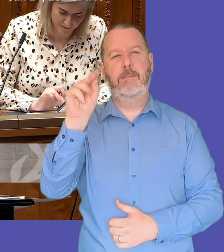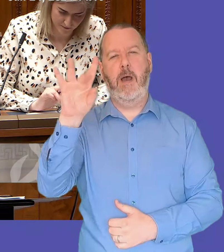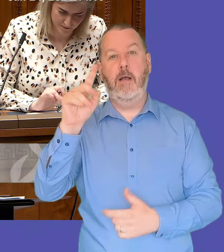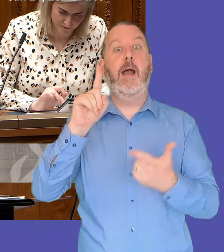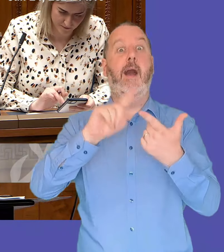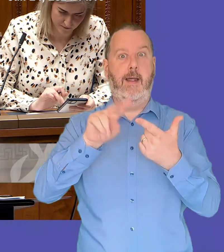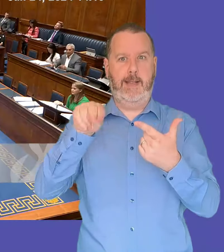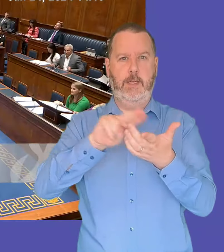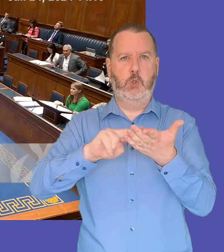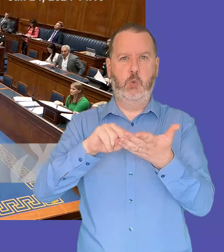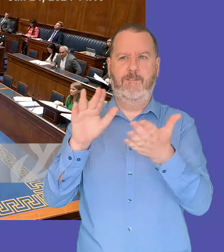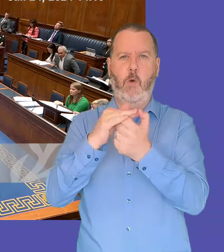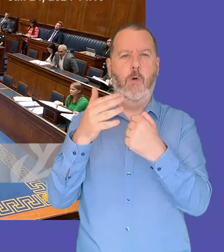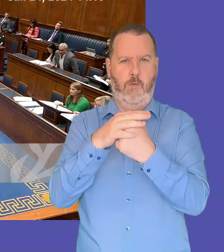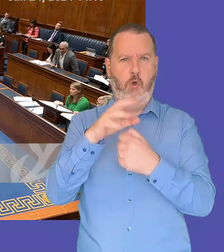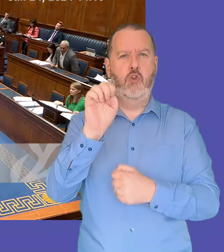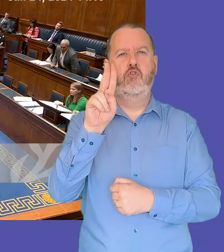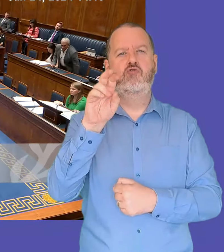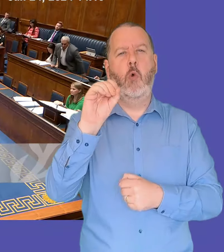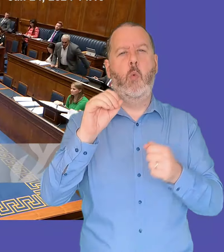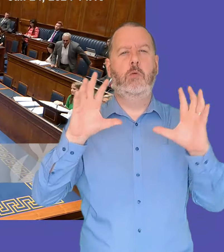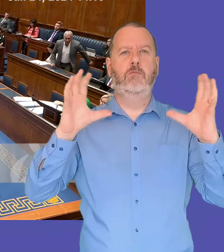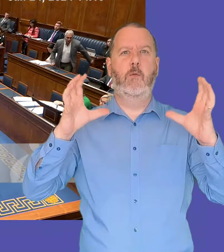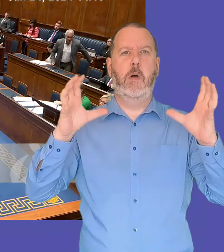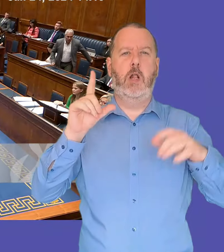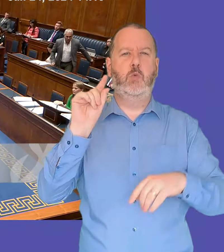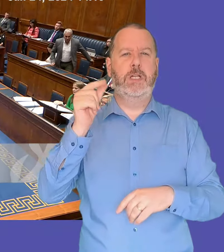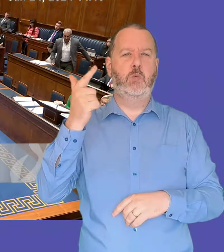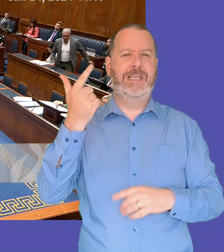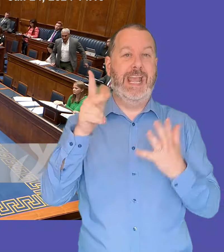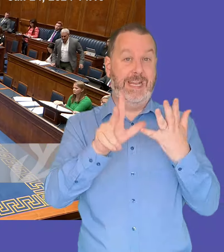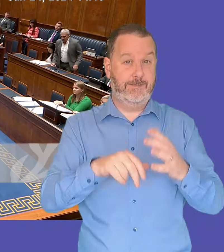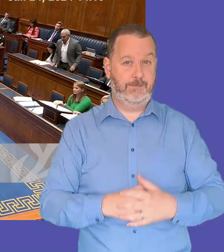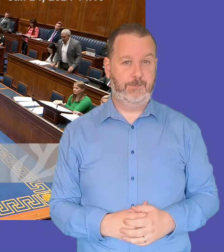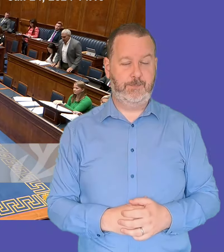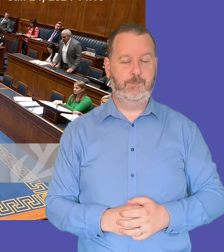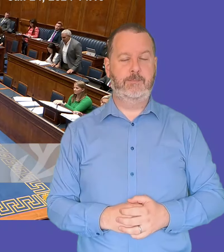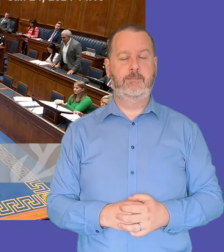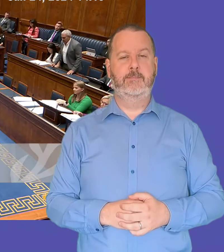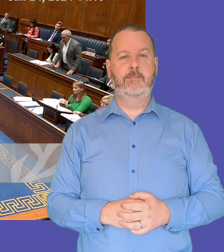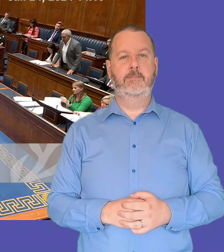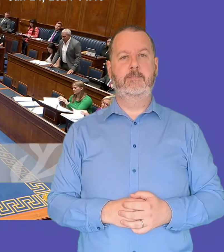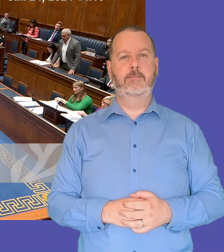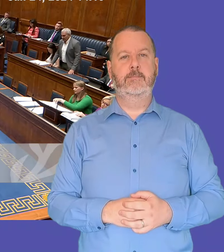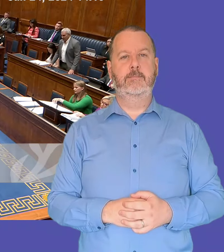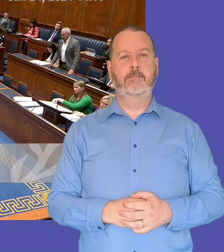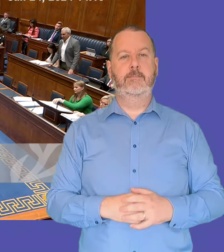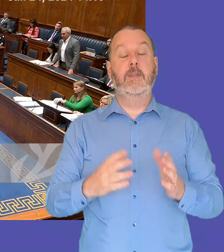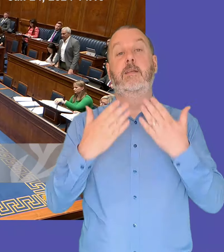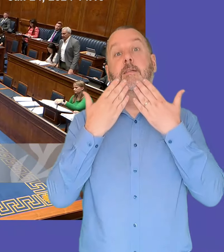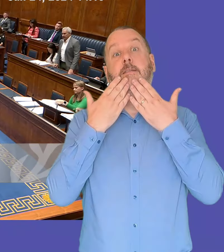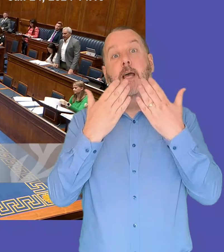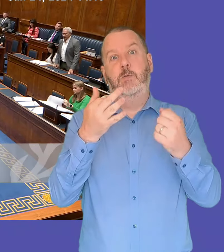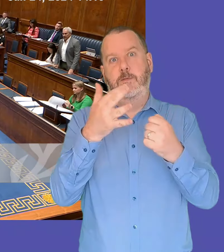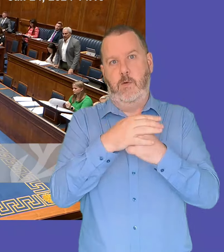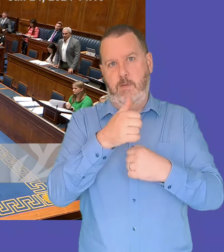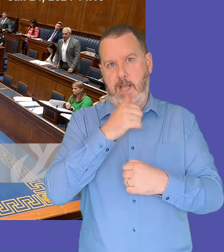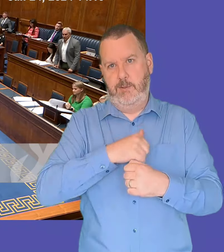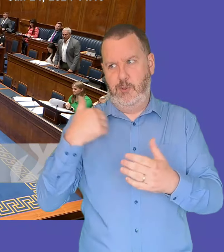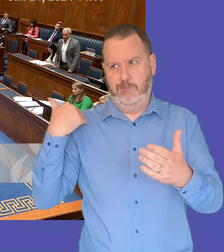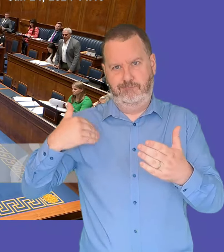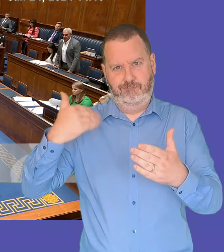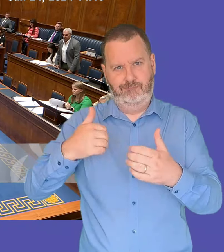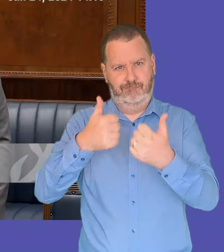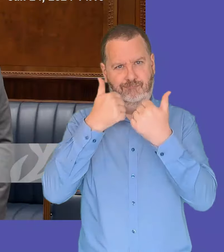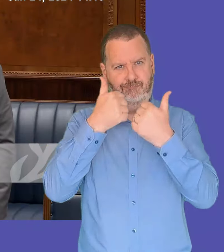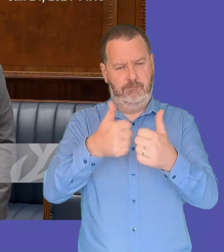call patchy him uh would